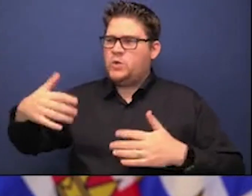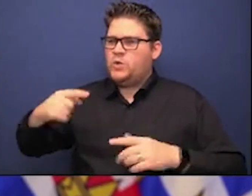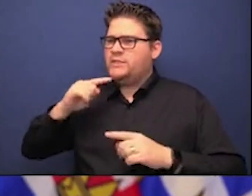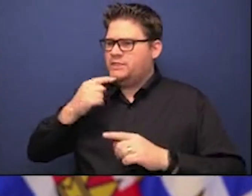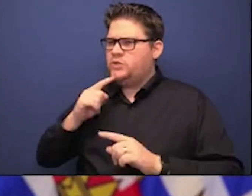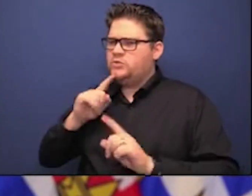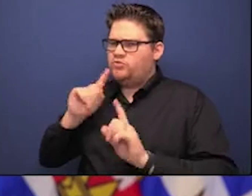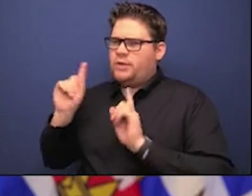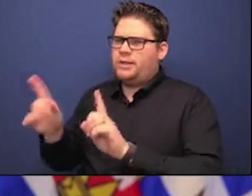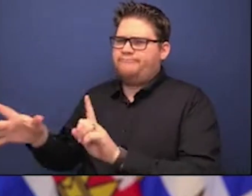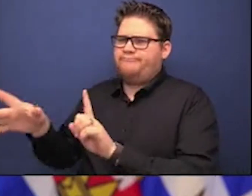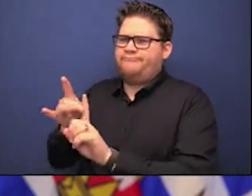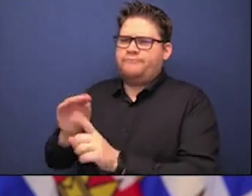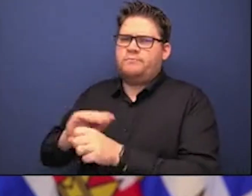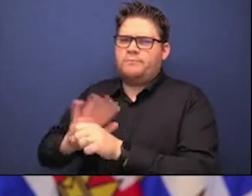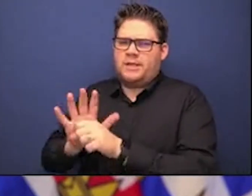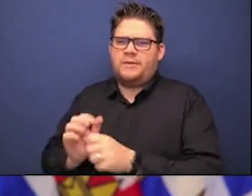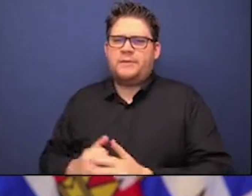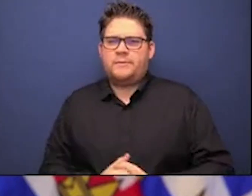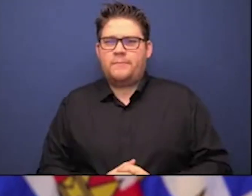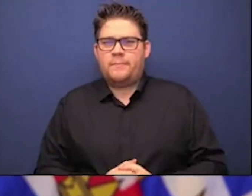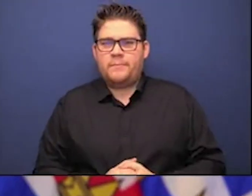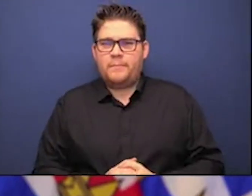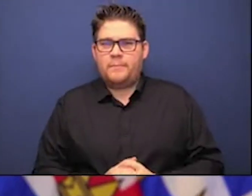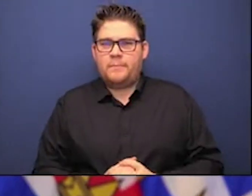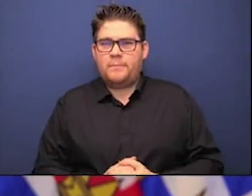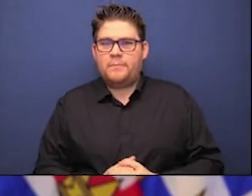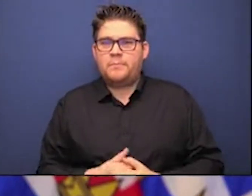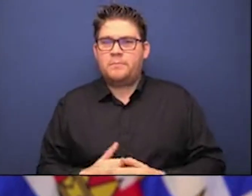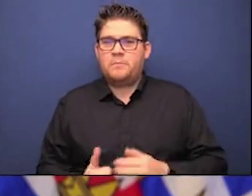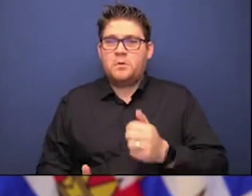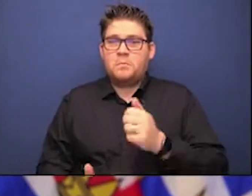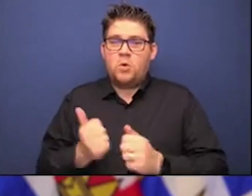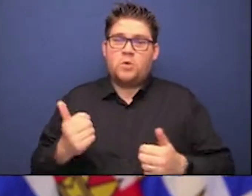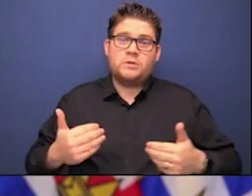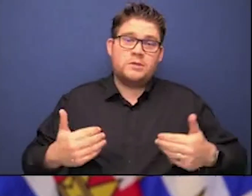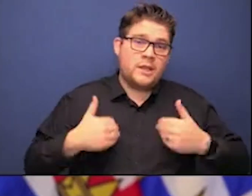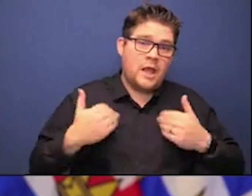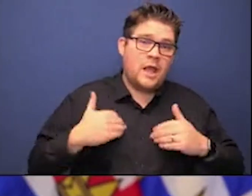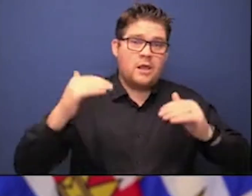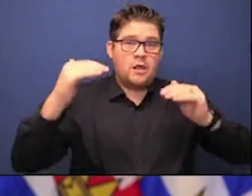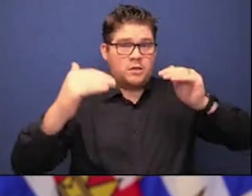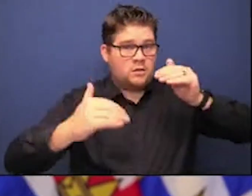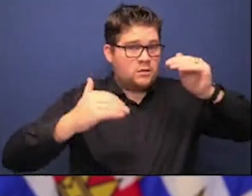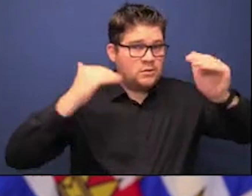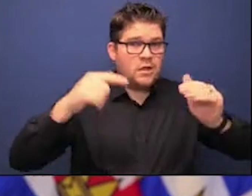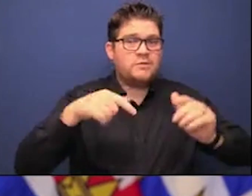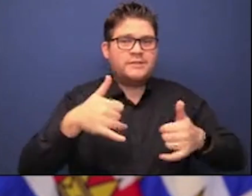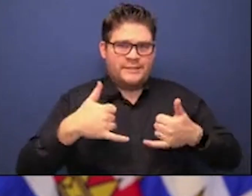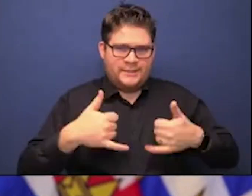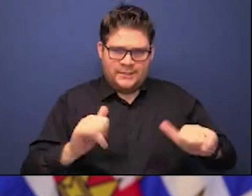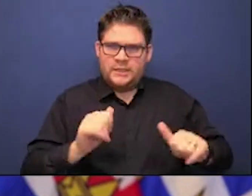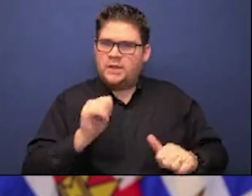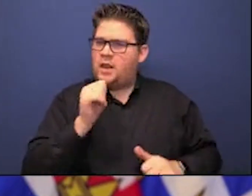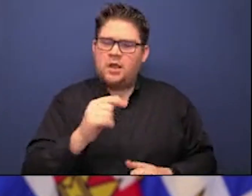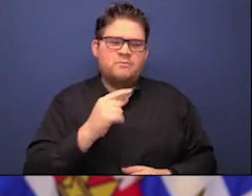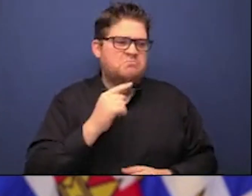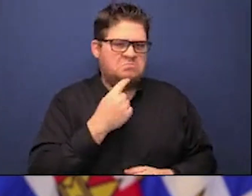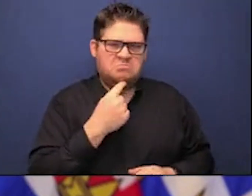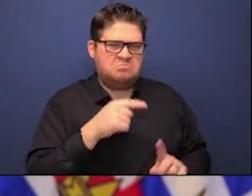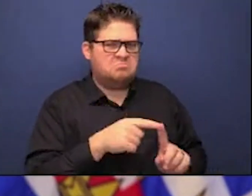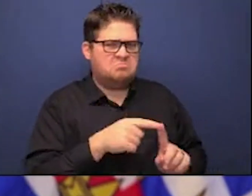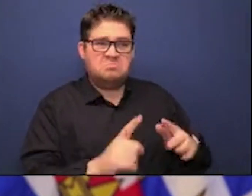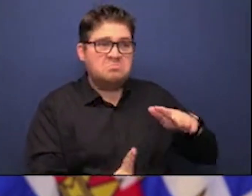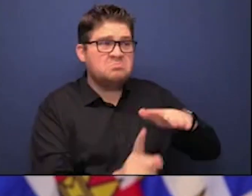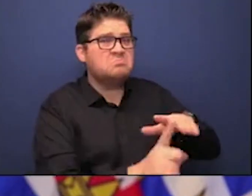to young adults. And we also know that most young adults don't have severe illness or complications from COVID. So that